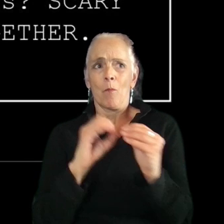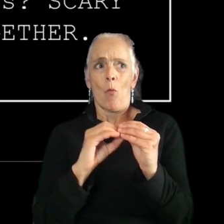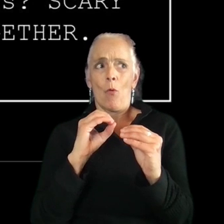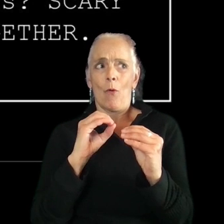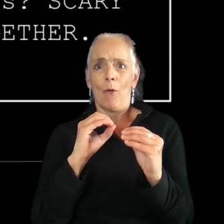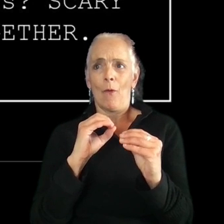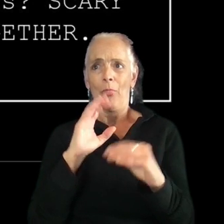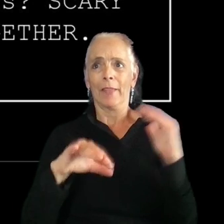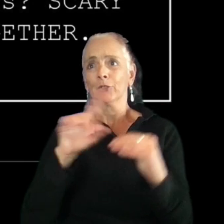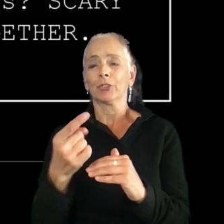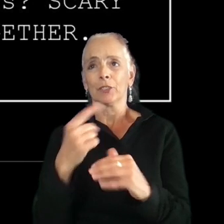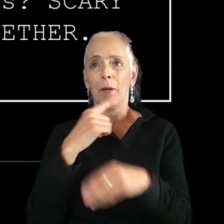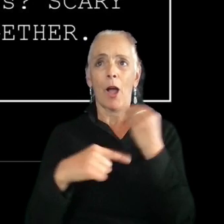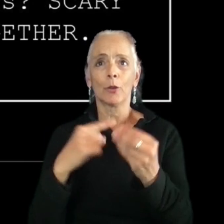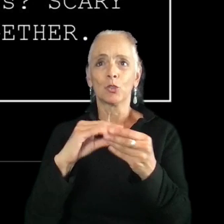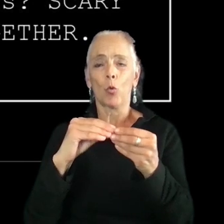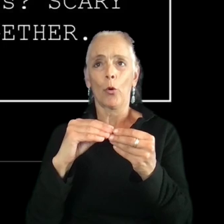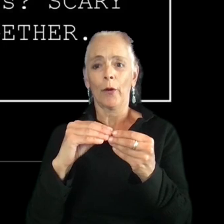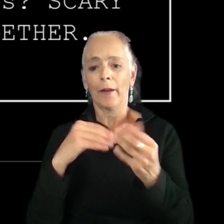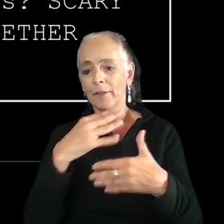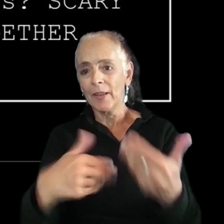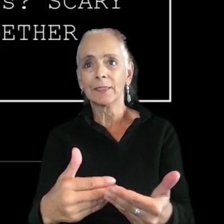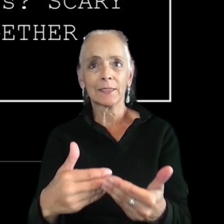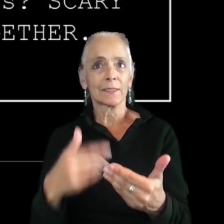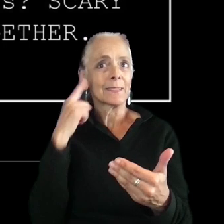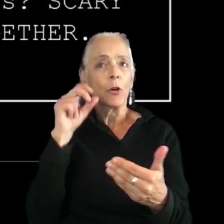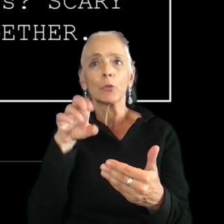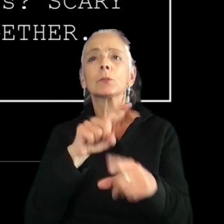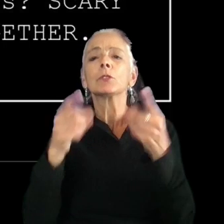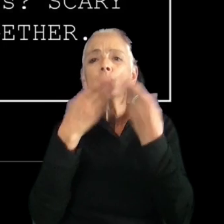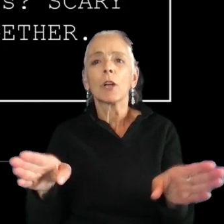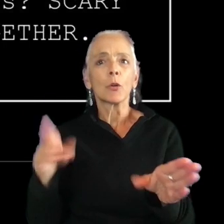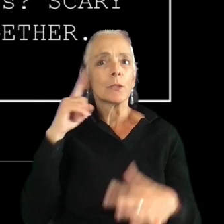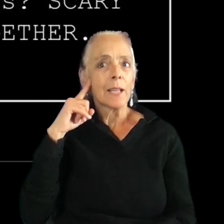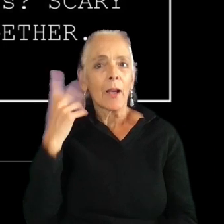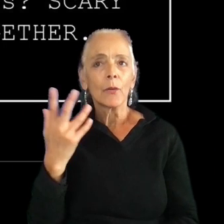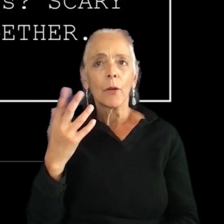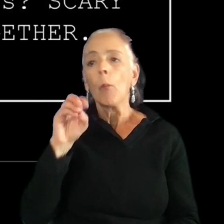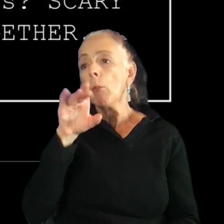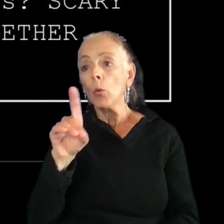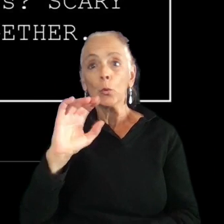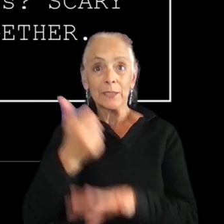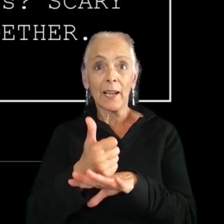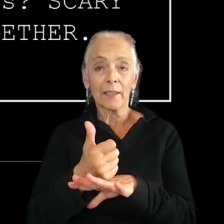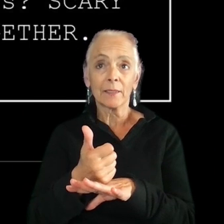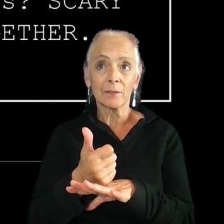advancing sound cues to talk about sounds in general. I mean, while we're on the topic, mood setting is obviously a huge